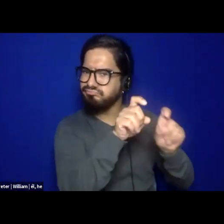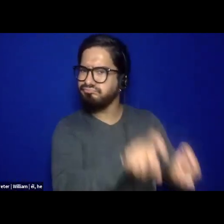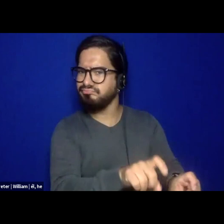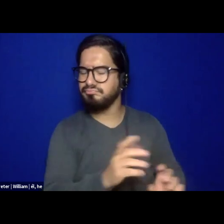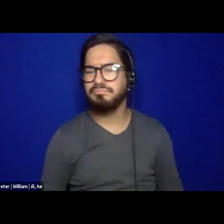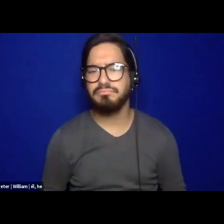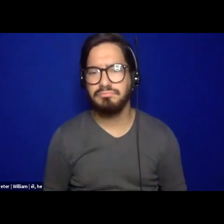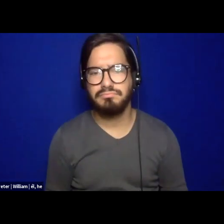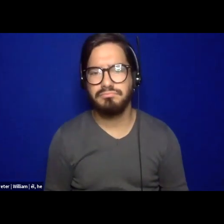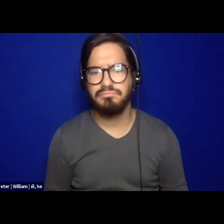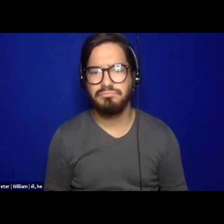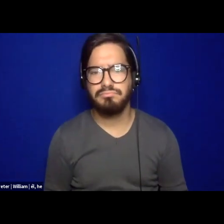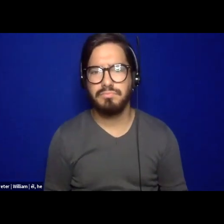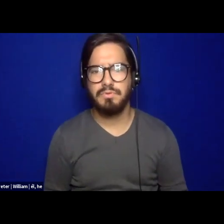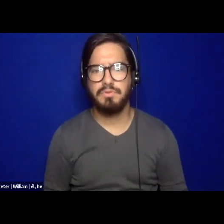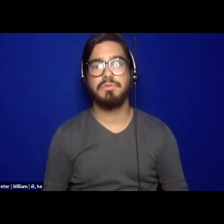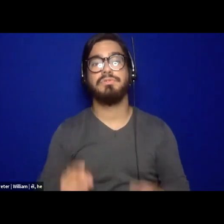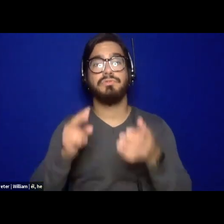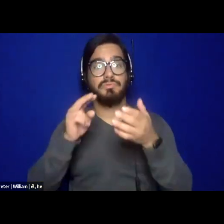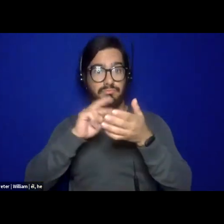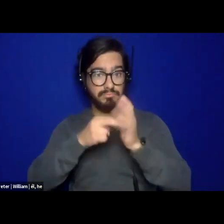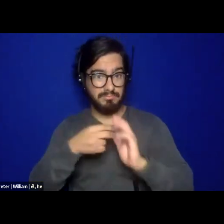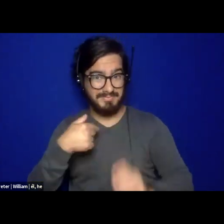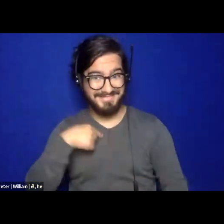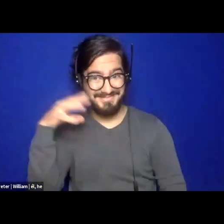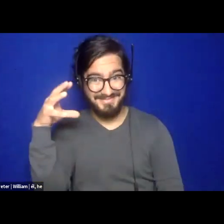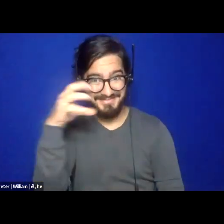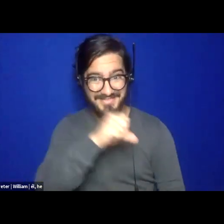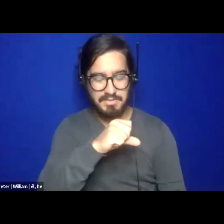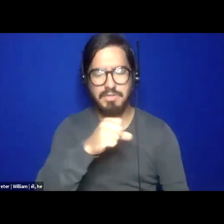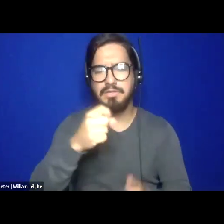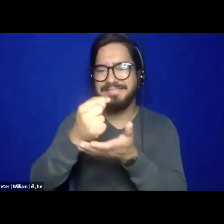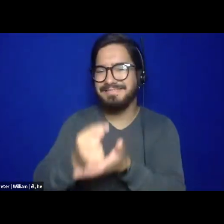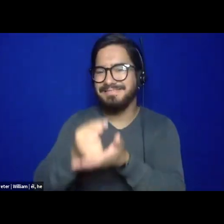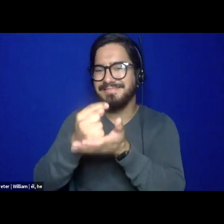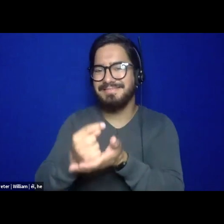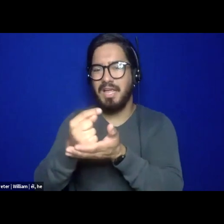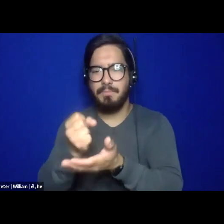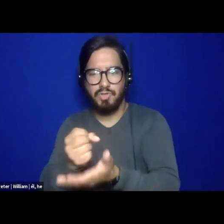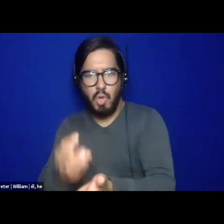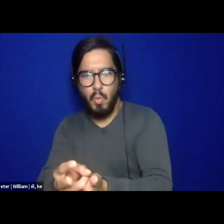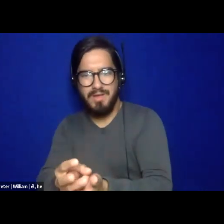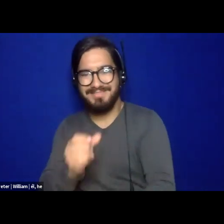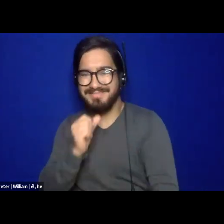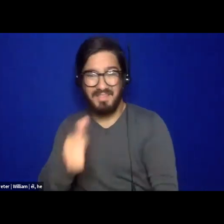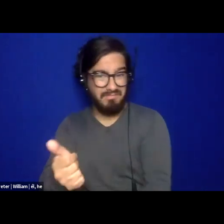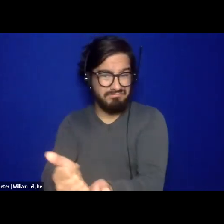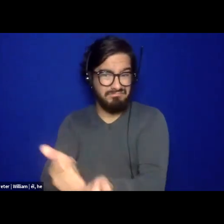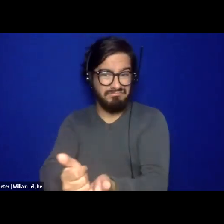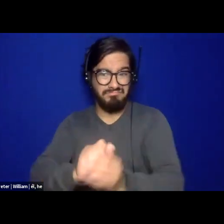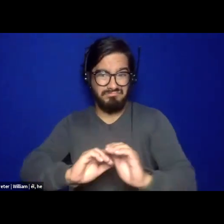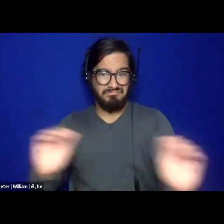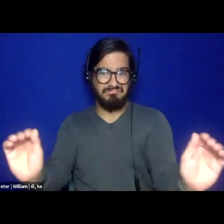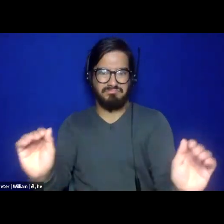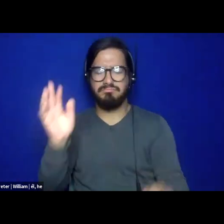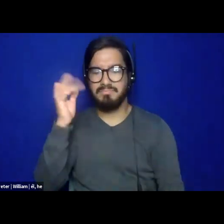So a lot of times my beginning assumption is that therapists and social workers are not going to be helpful because honestly, that's been my direct